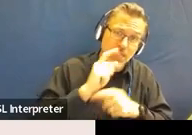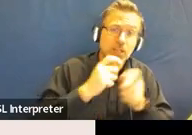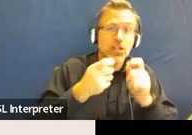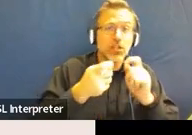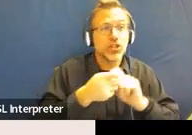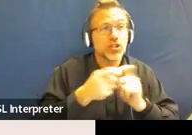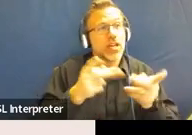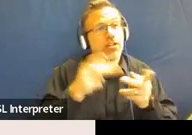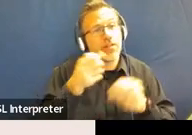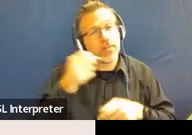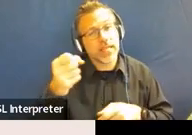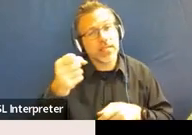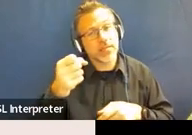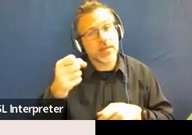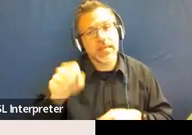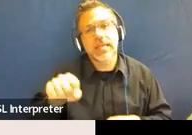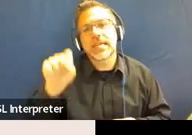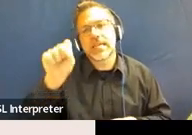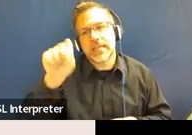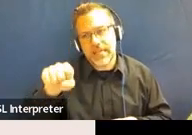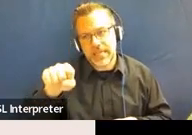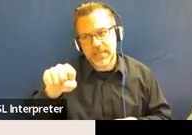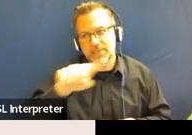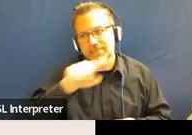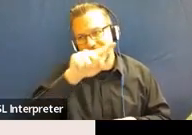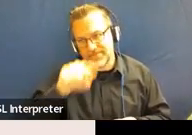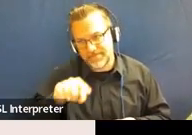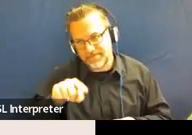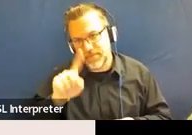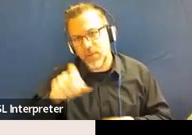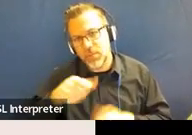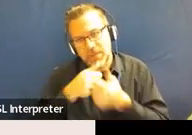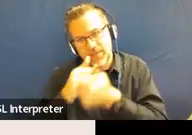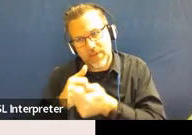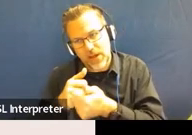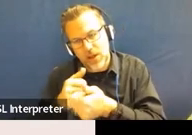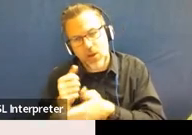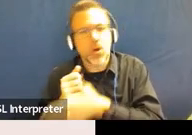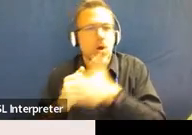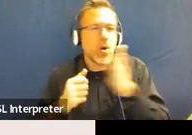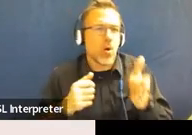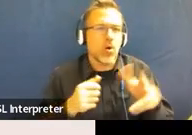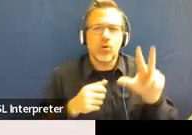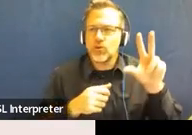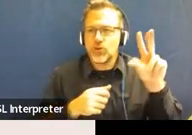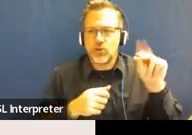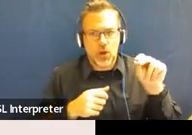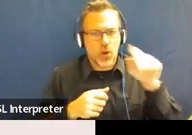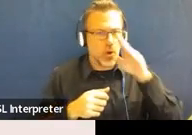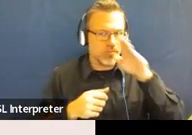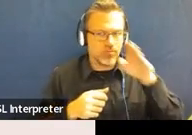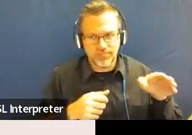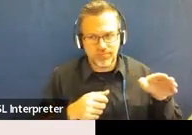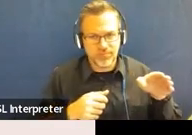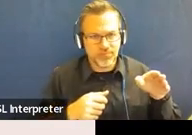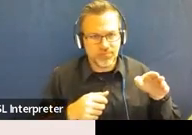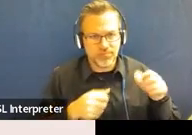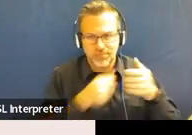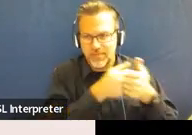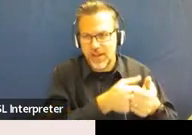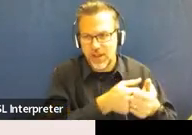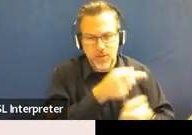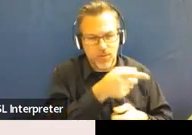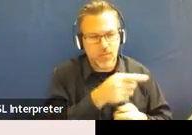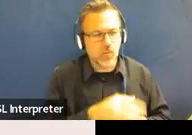Yes. So, therefore, you need to follow those procedures. Or no, then you go that direction. So